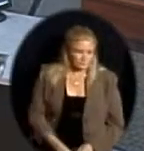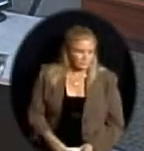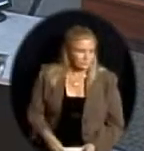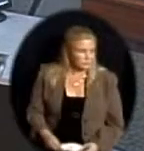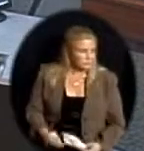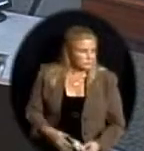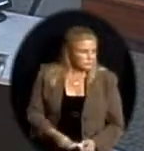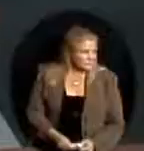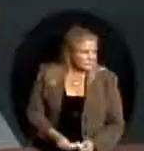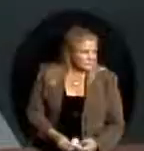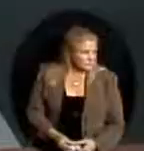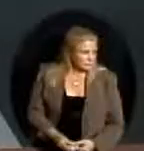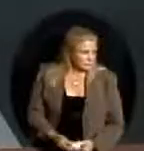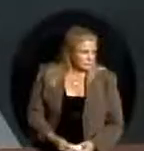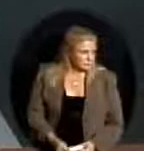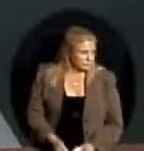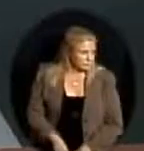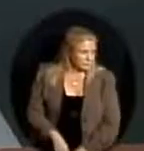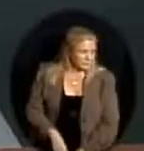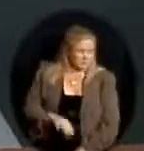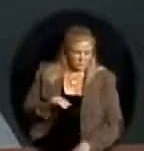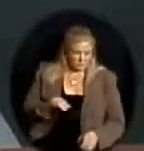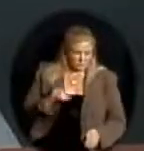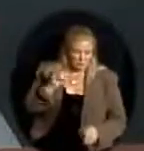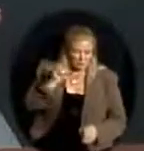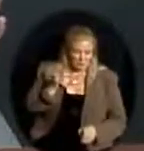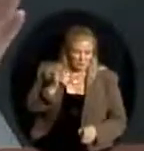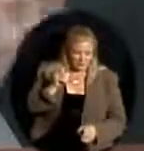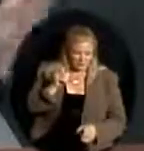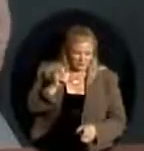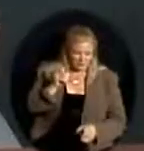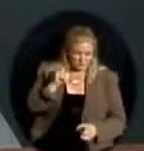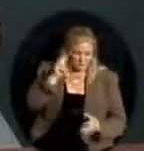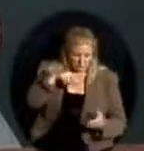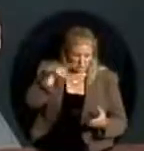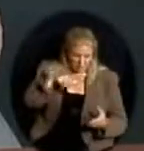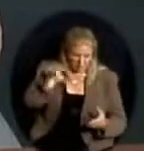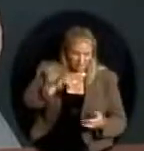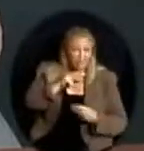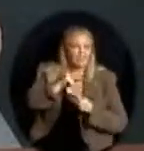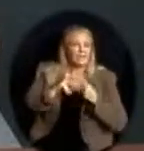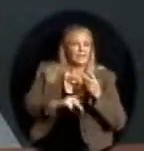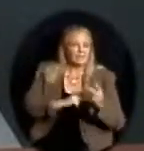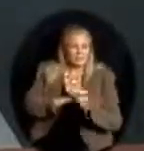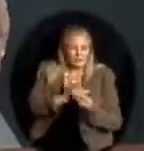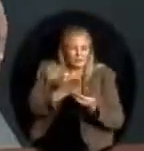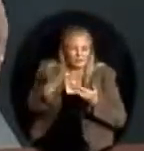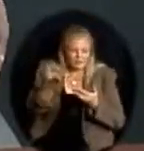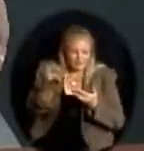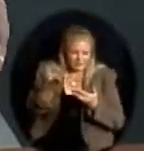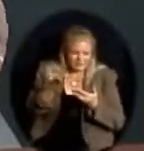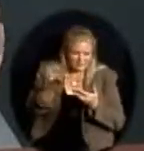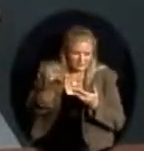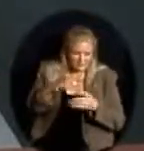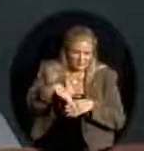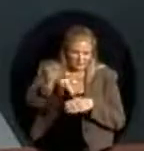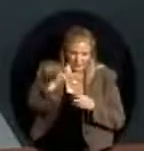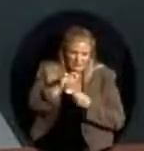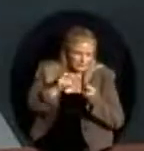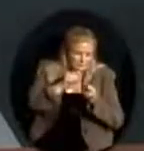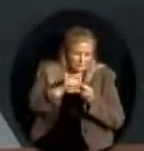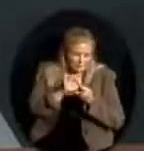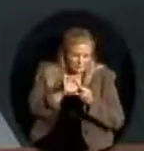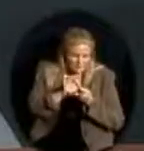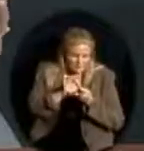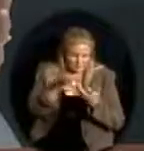be specific. Because I think part of the problem is trying to get our arms around this to even communicate with somebody. Where do